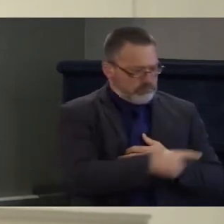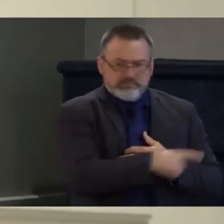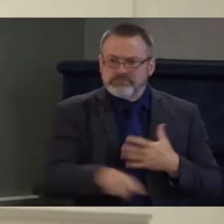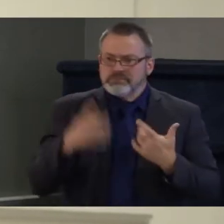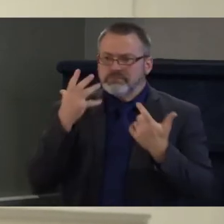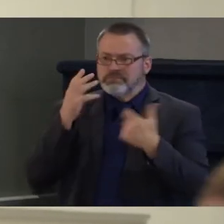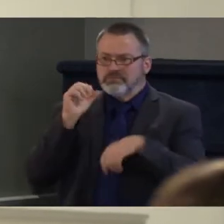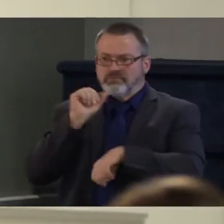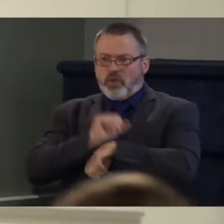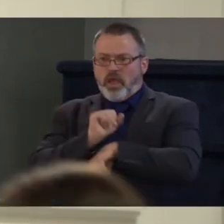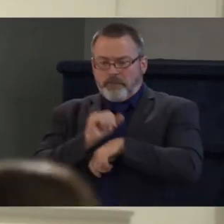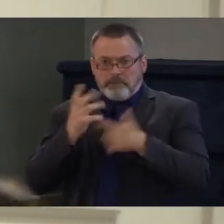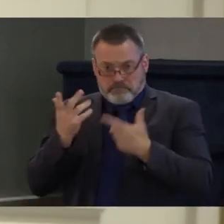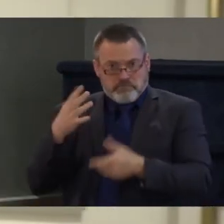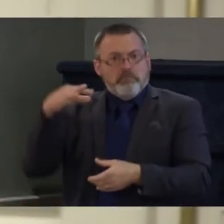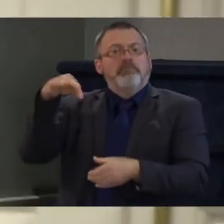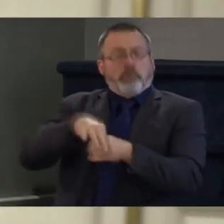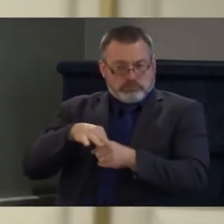representative to address them